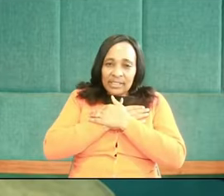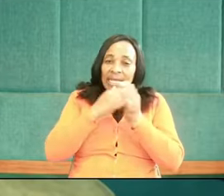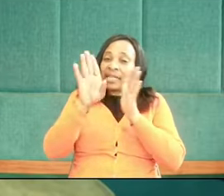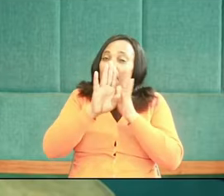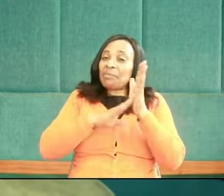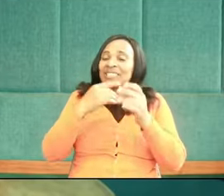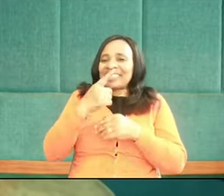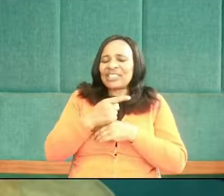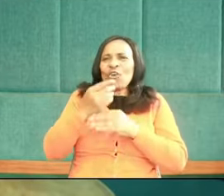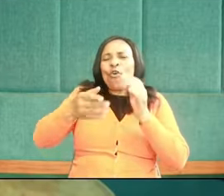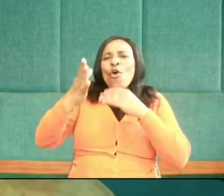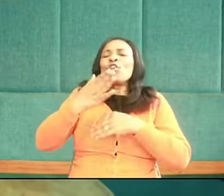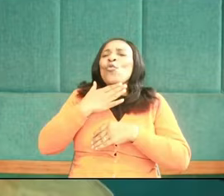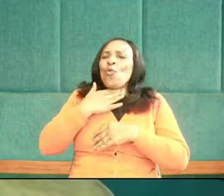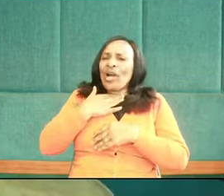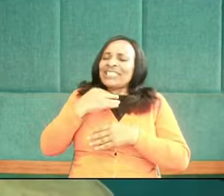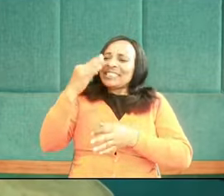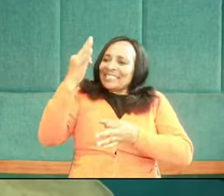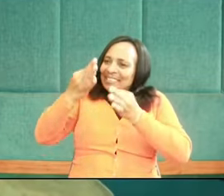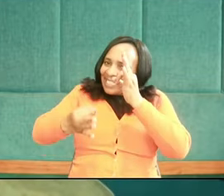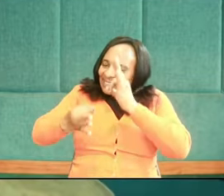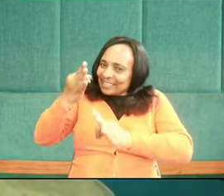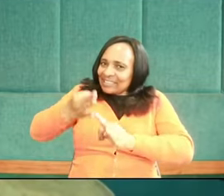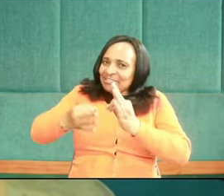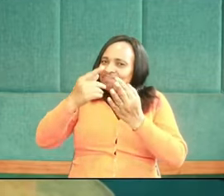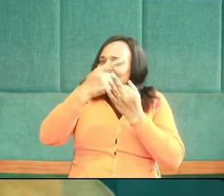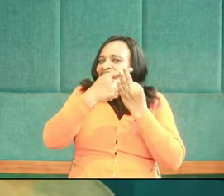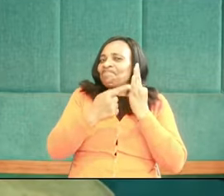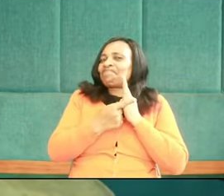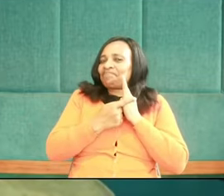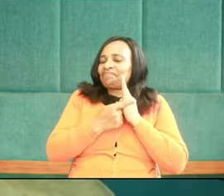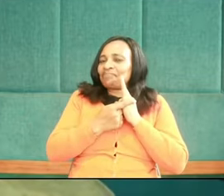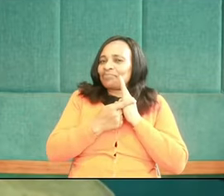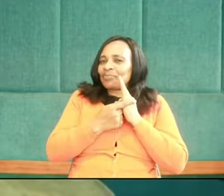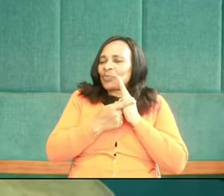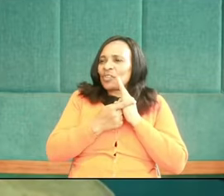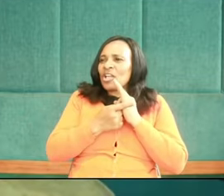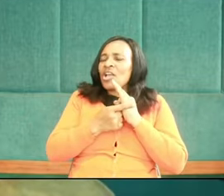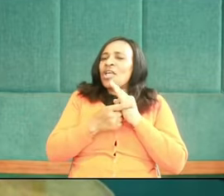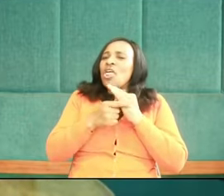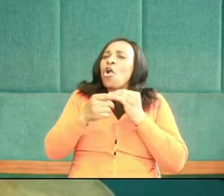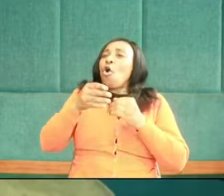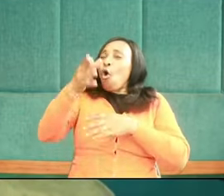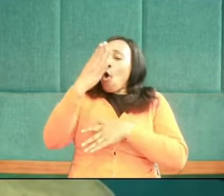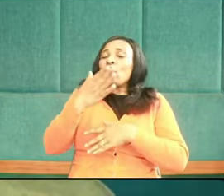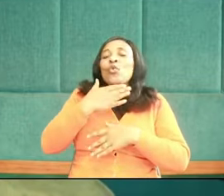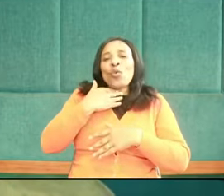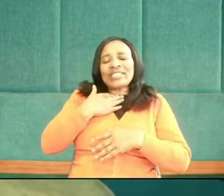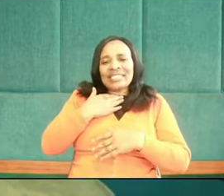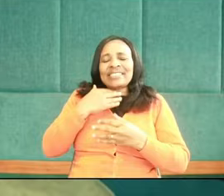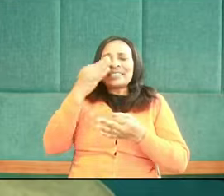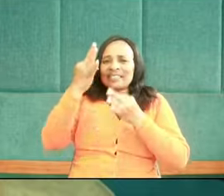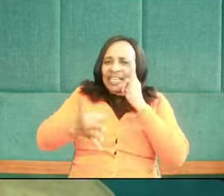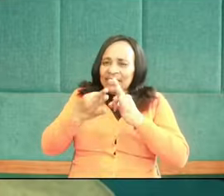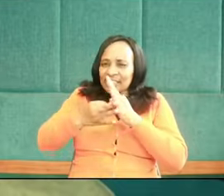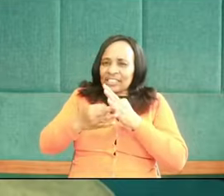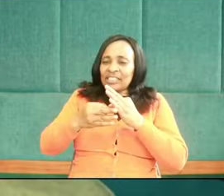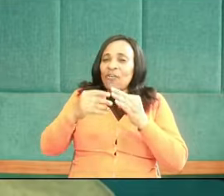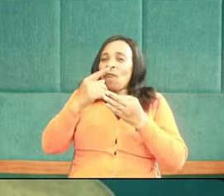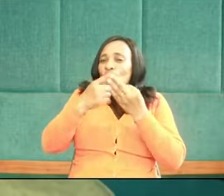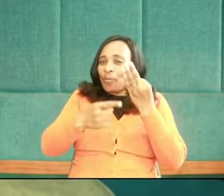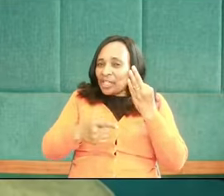God desires justice. God desires justice. He says, do